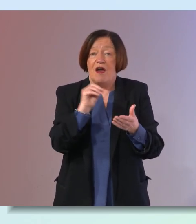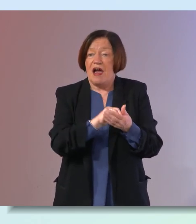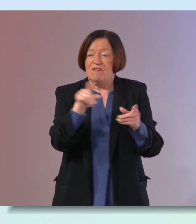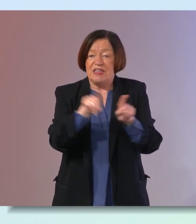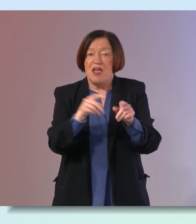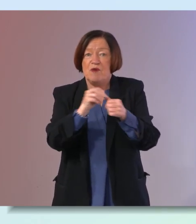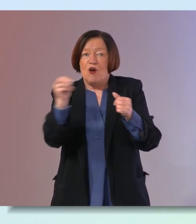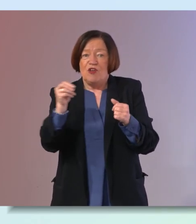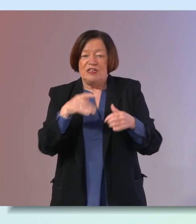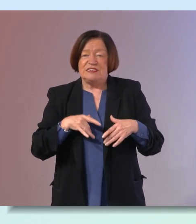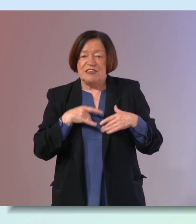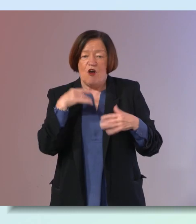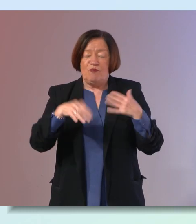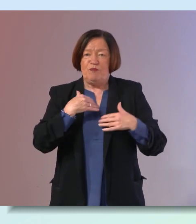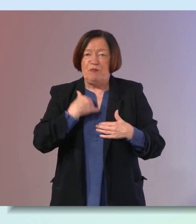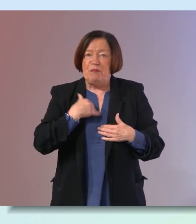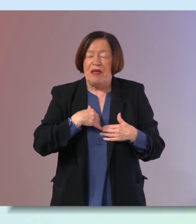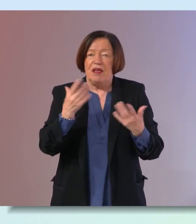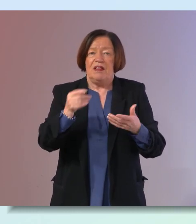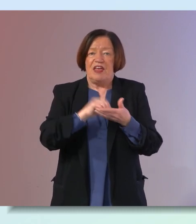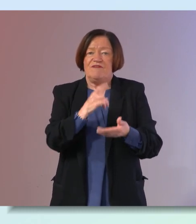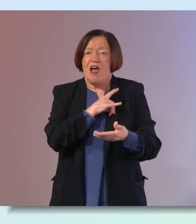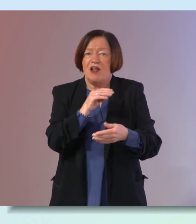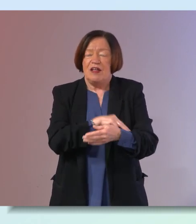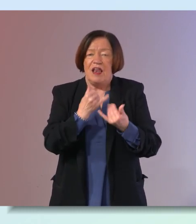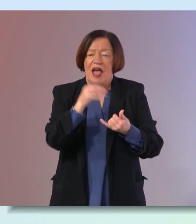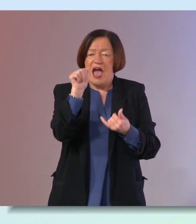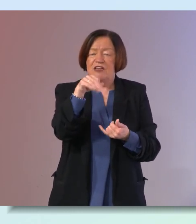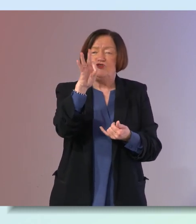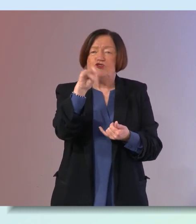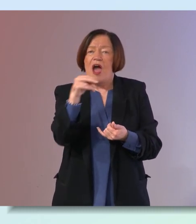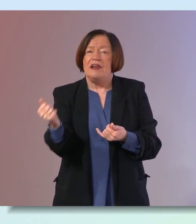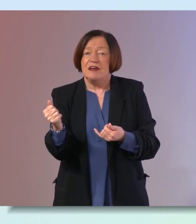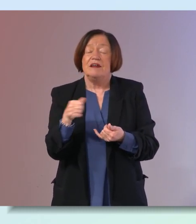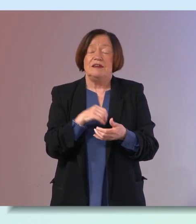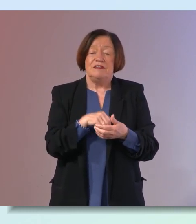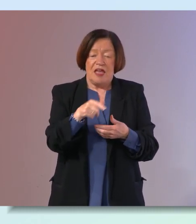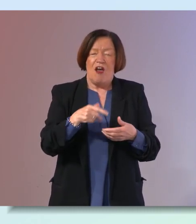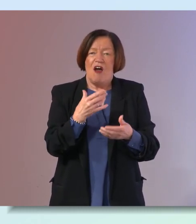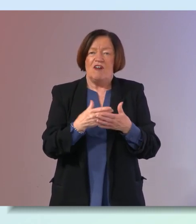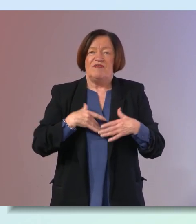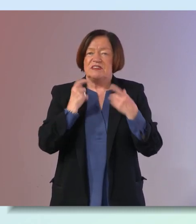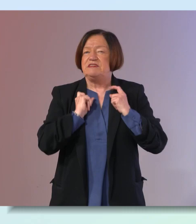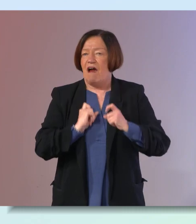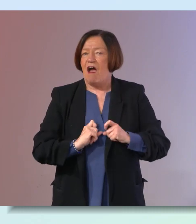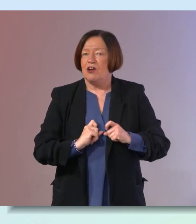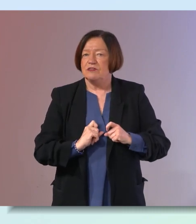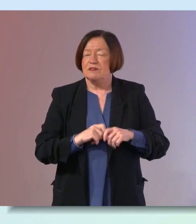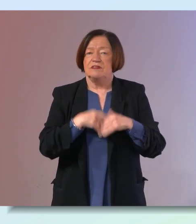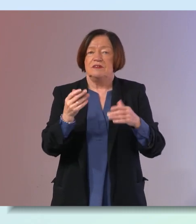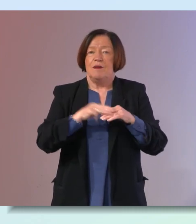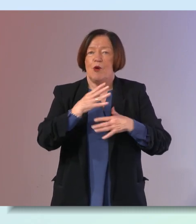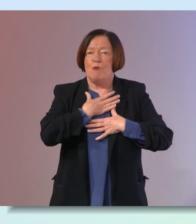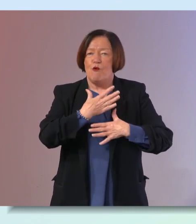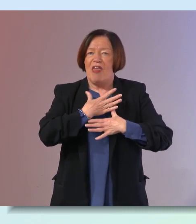central chest pain if they have heart disease like angina and that they'll often feel tired and more